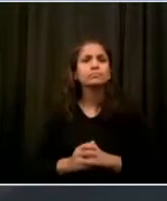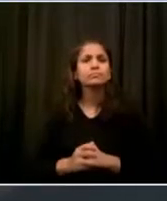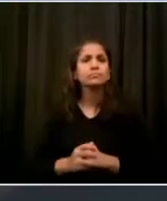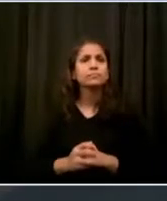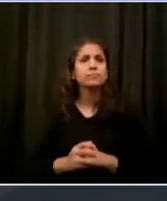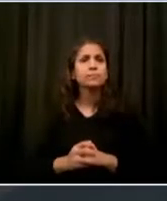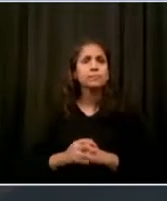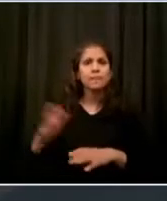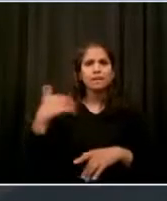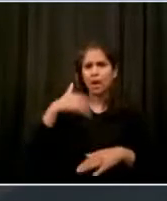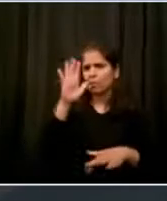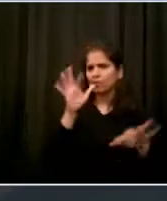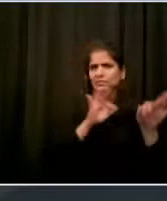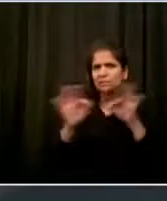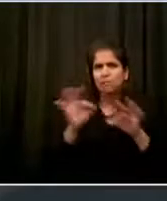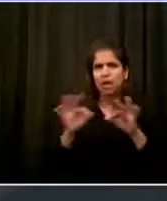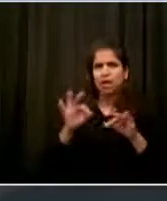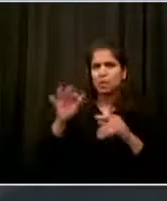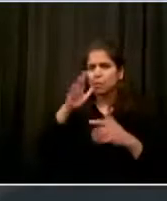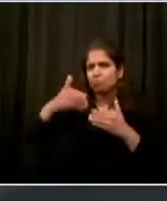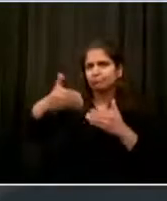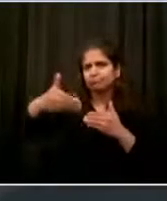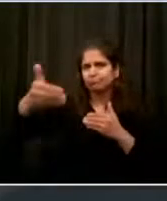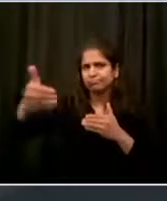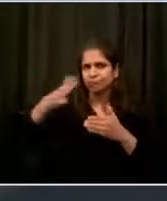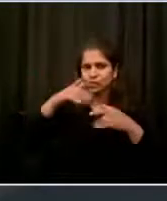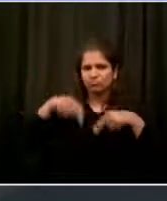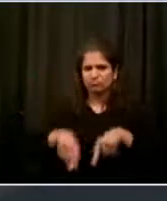coming very soon. Thank you.